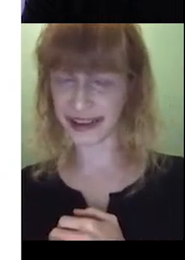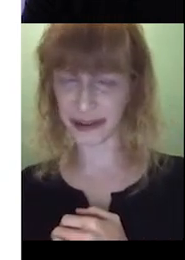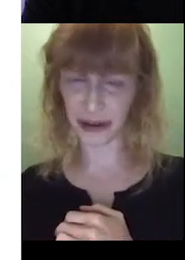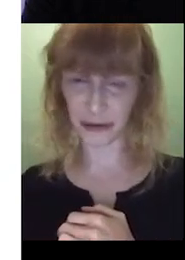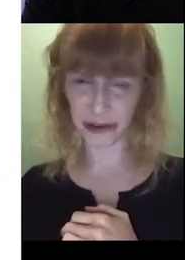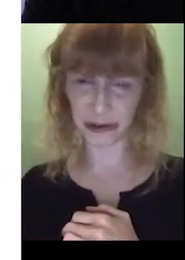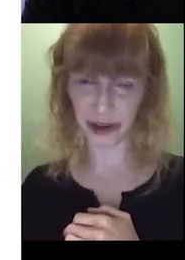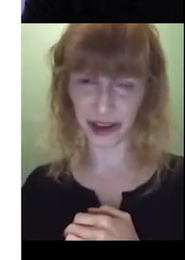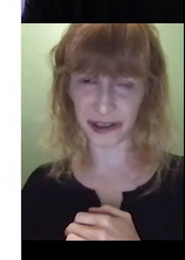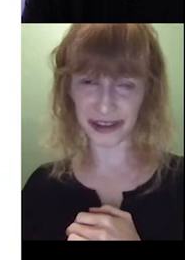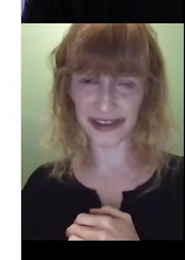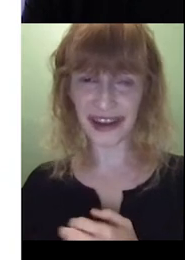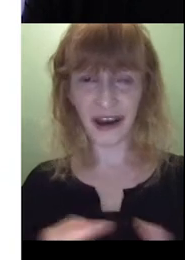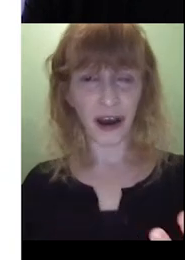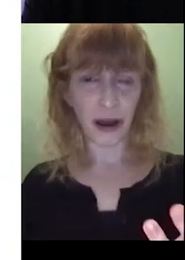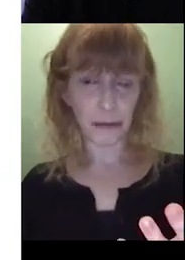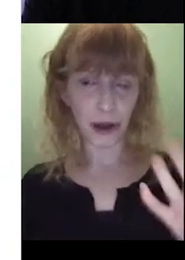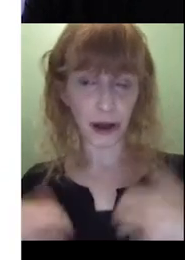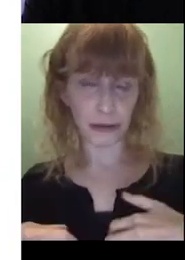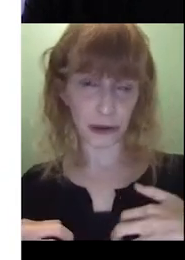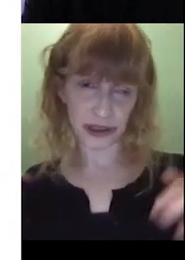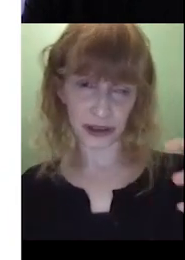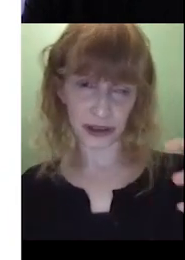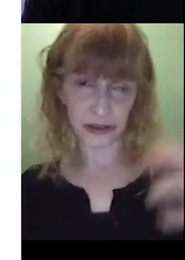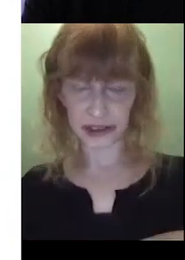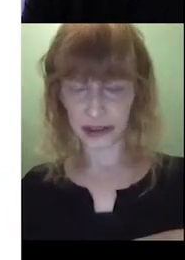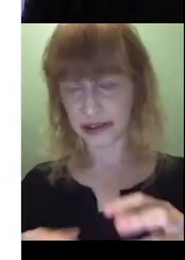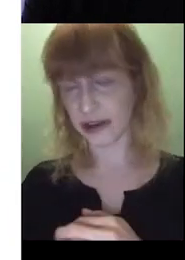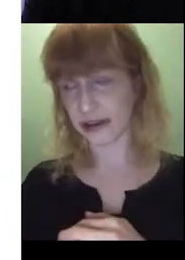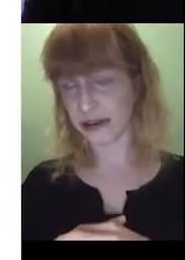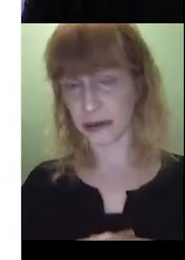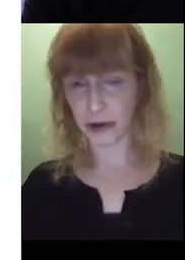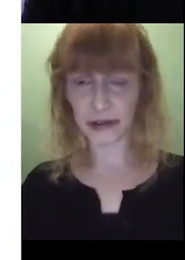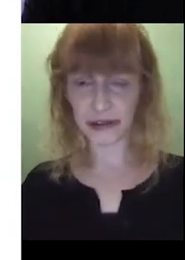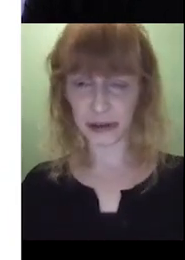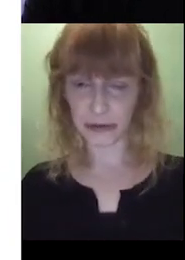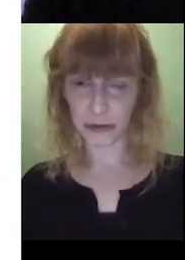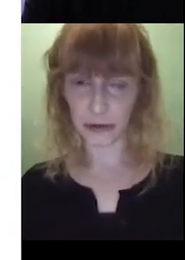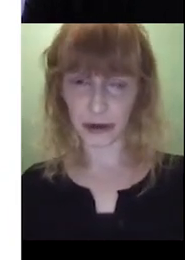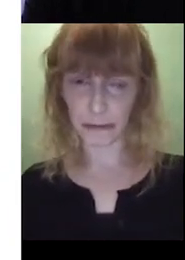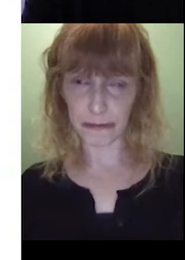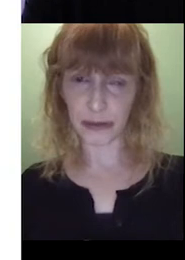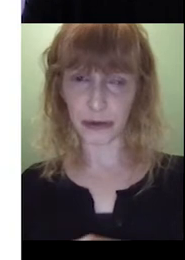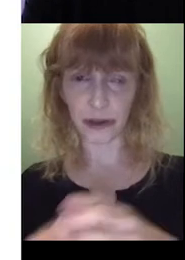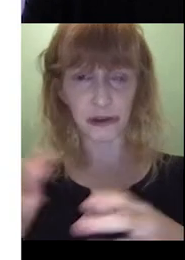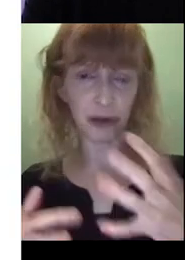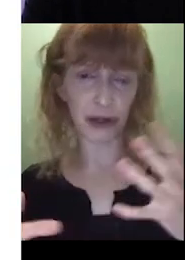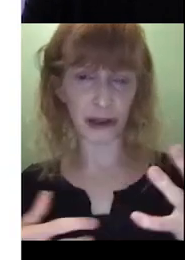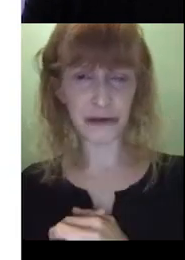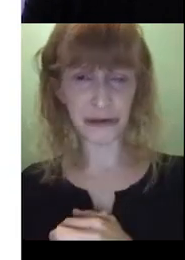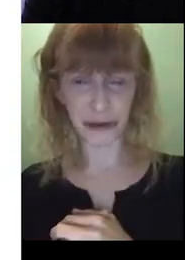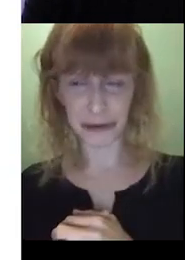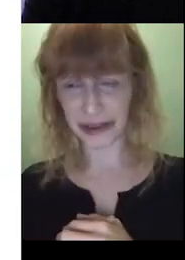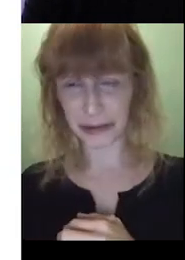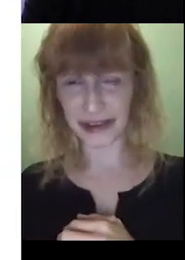Auslan and regional variation. I'm using the southern signs. I'm in Melbourne. So, for anybody who's